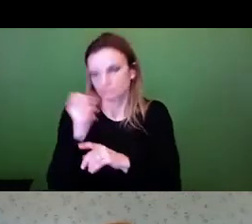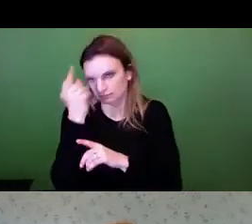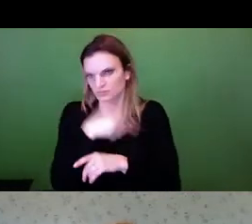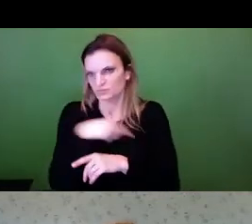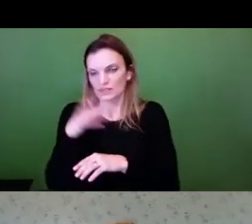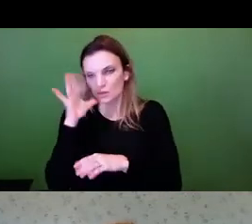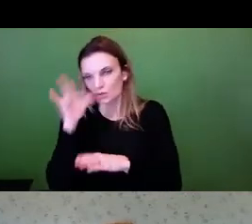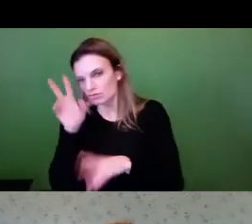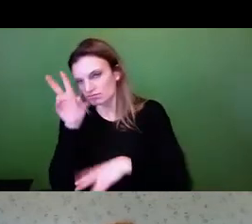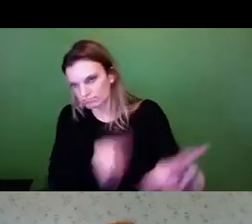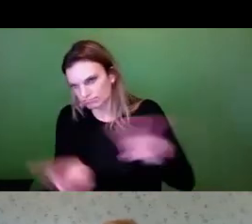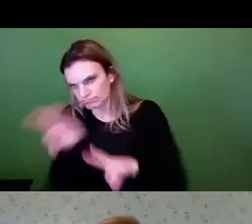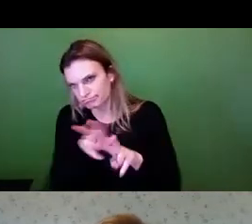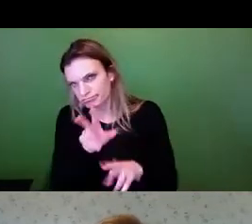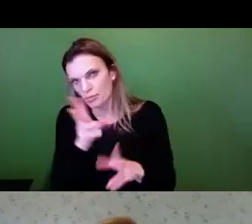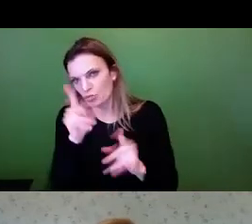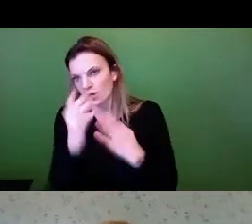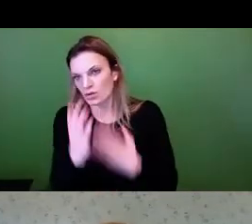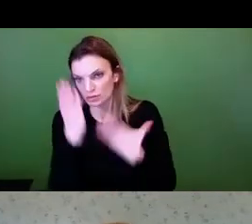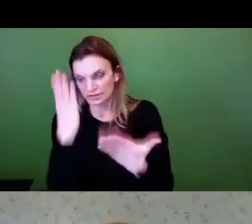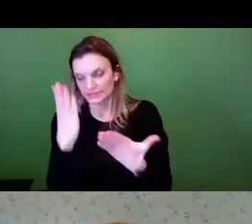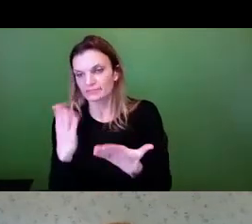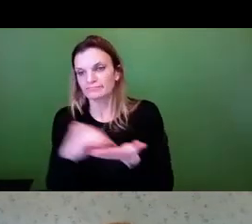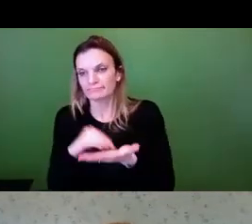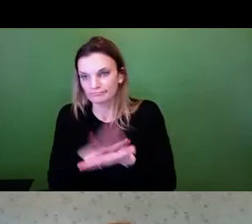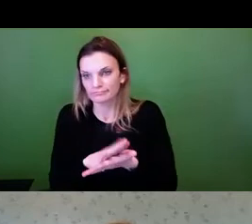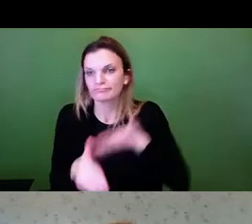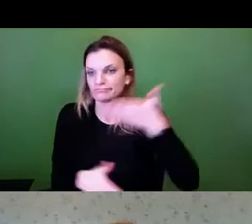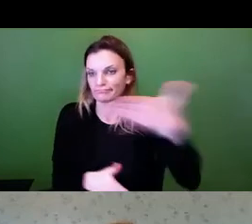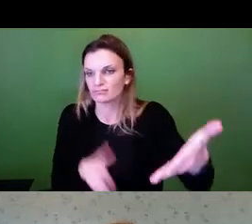recommendations for employers and employees.